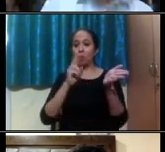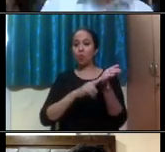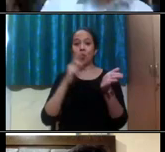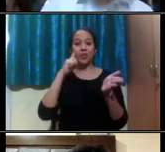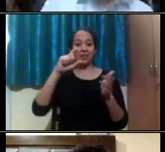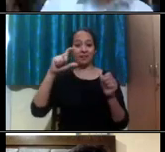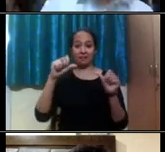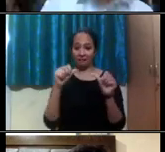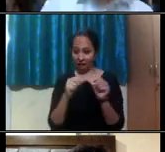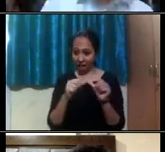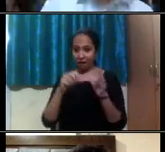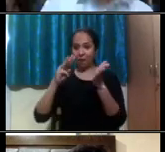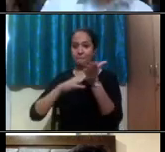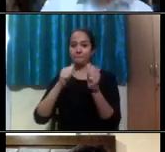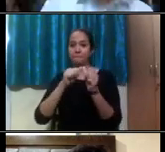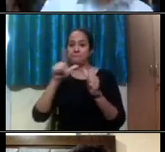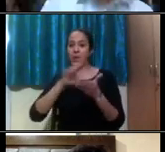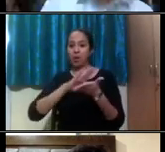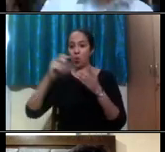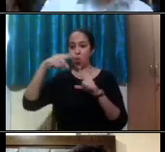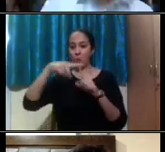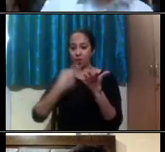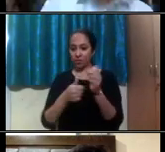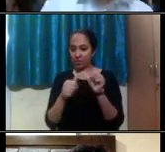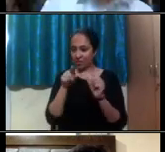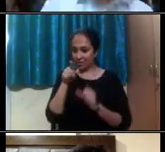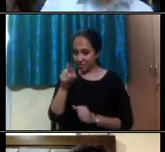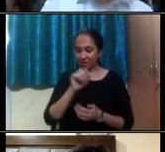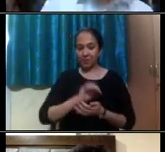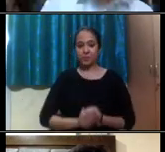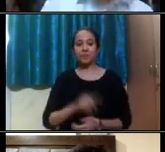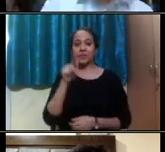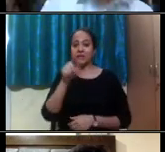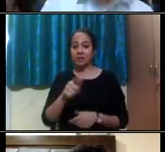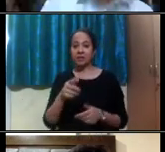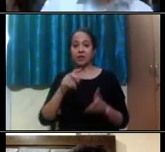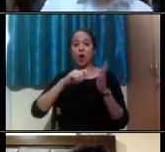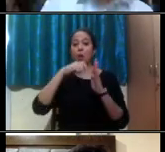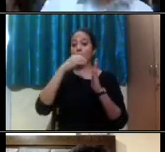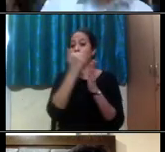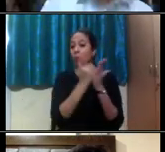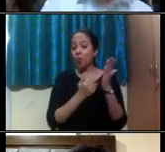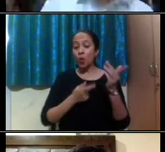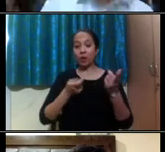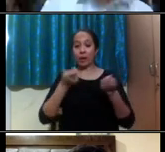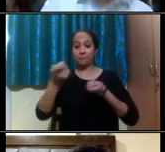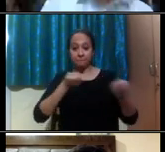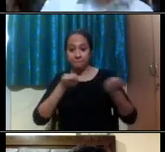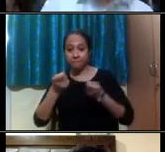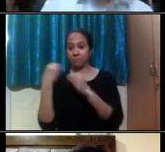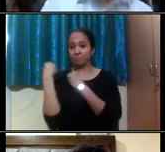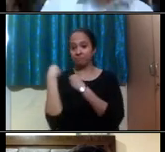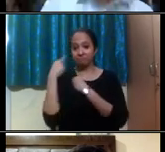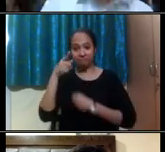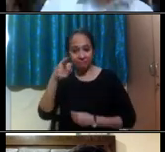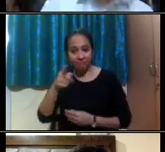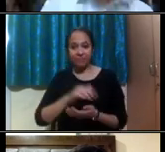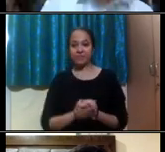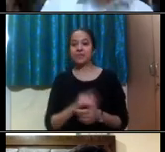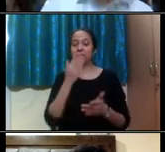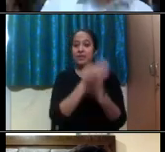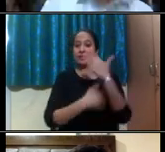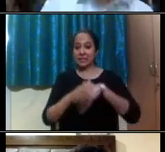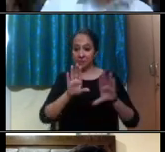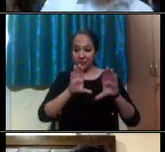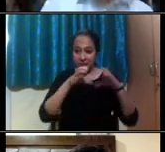Monica is the program manager with the National Clearinghouse on Disability and Exchange at Mobility International